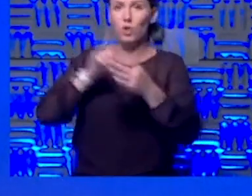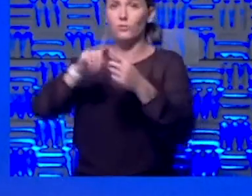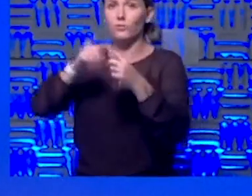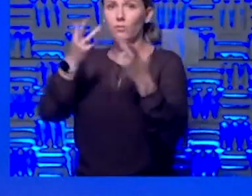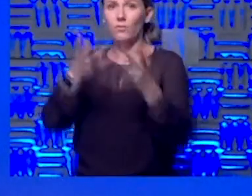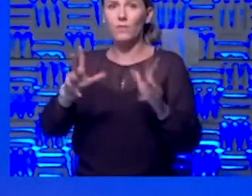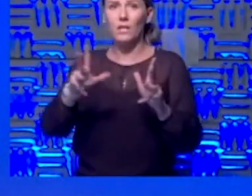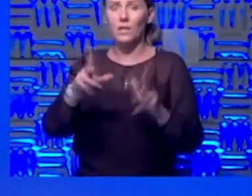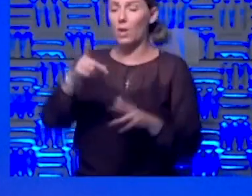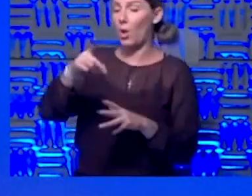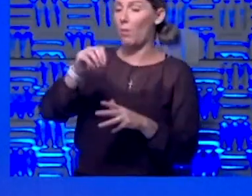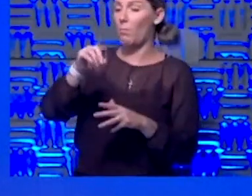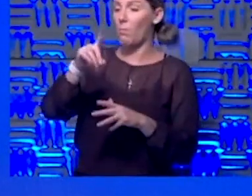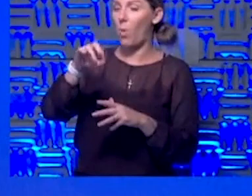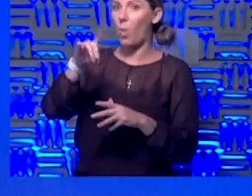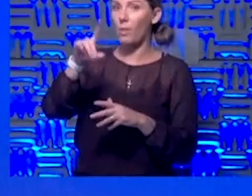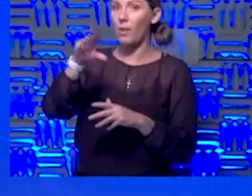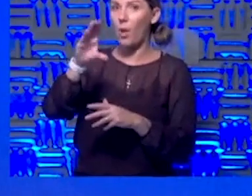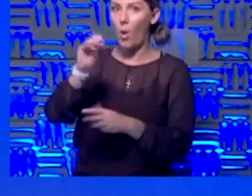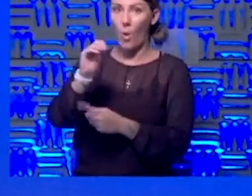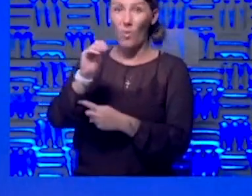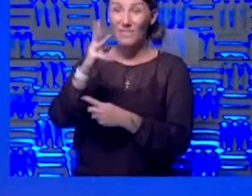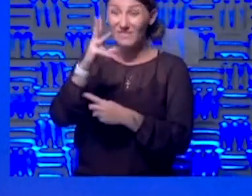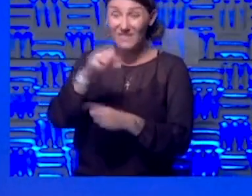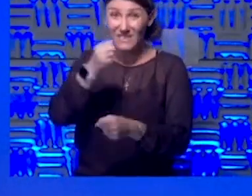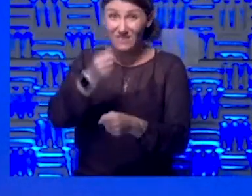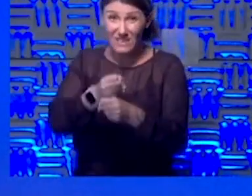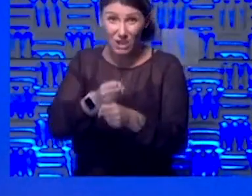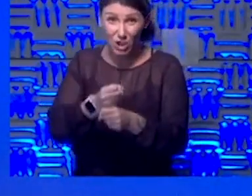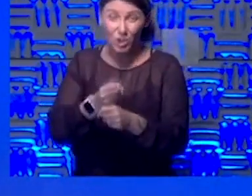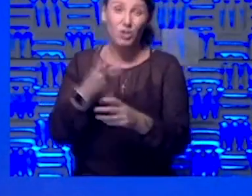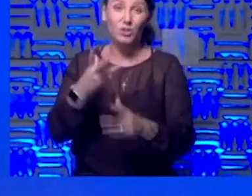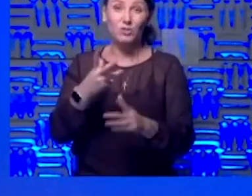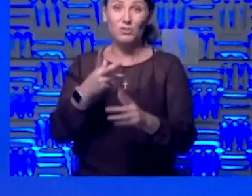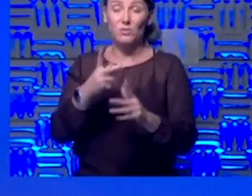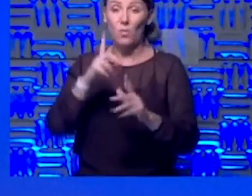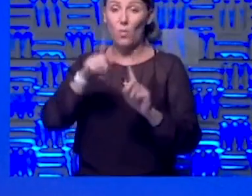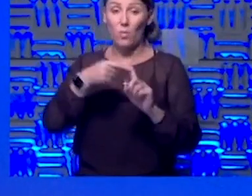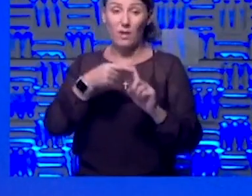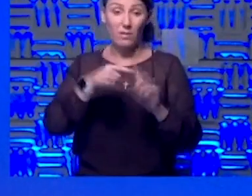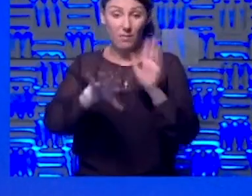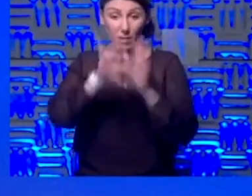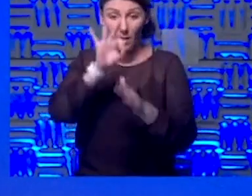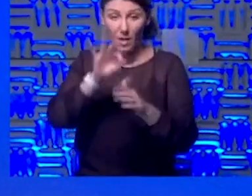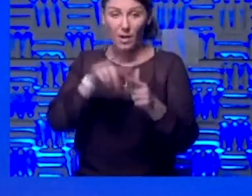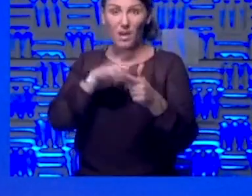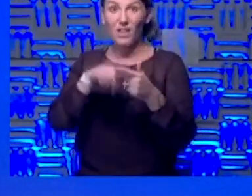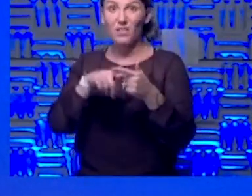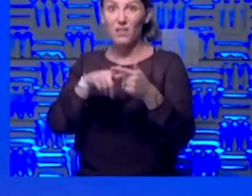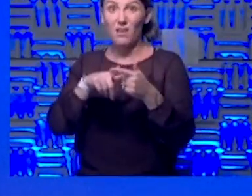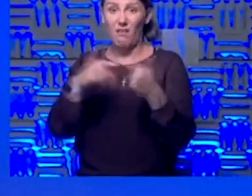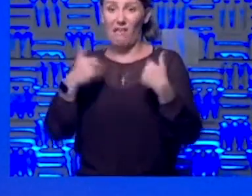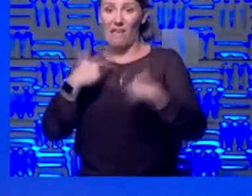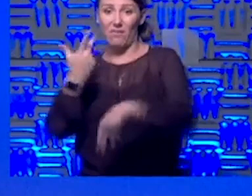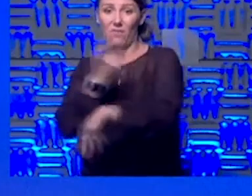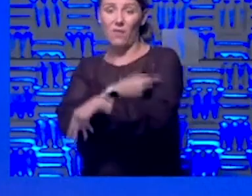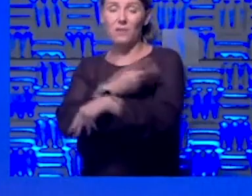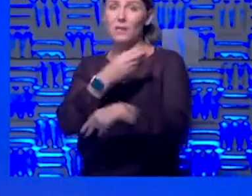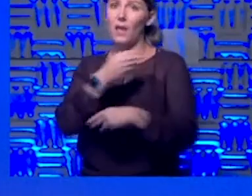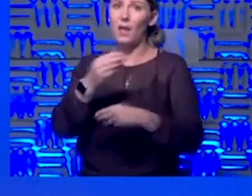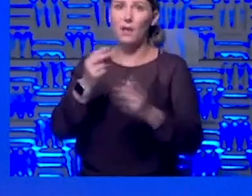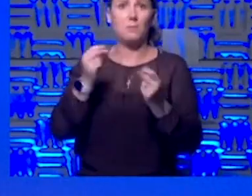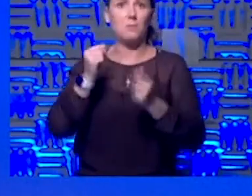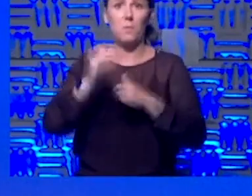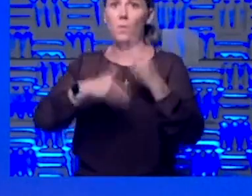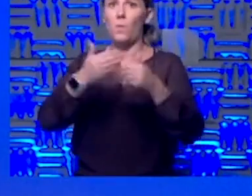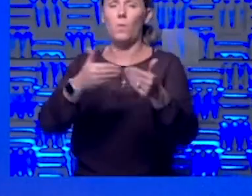again, polio, I think was 50 years from when they discovered the virus to when they have a vaccine. So this is moving extremely quickly and we need to also,